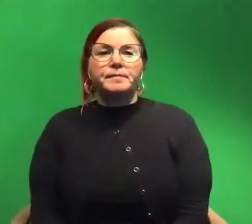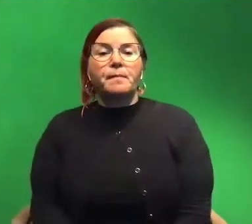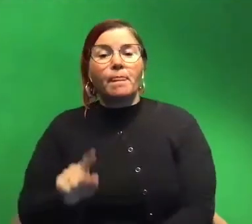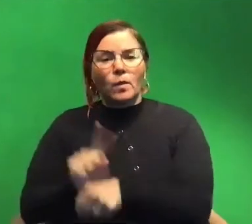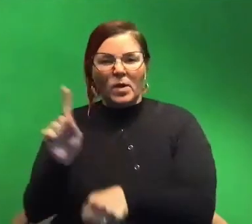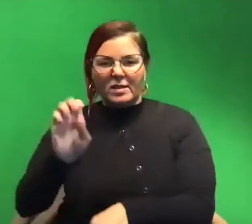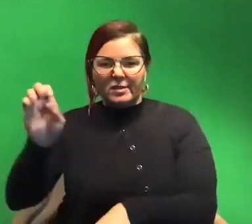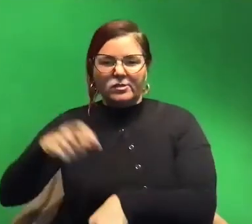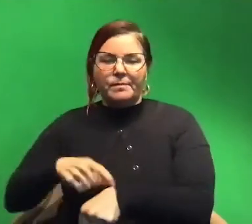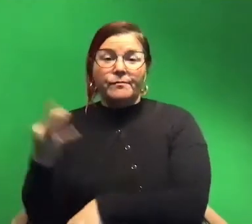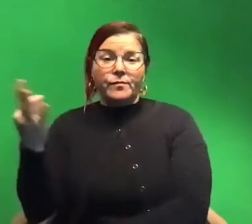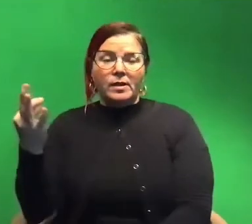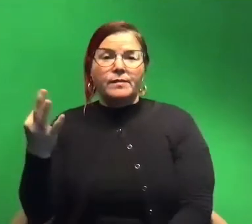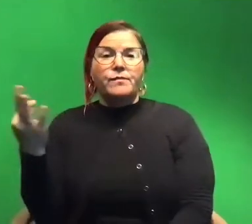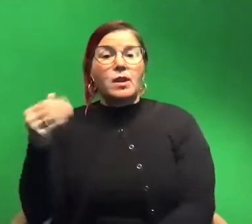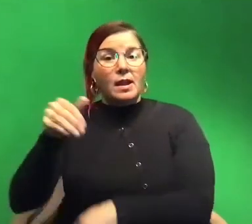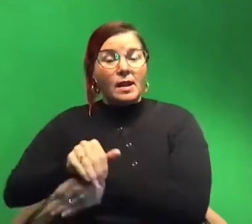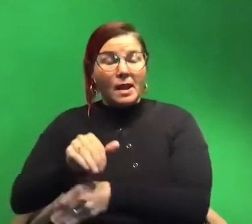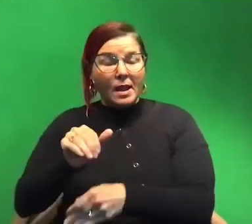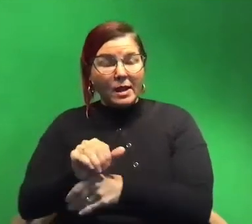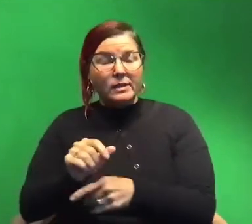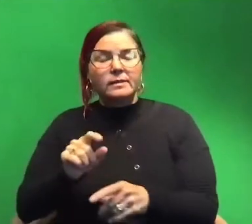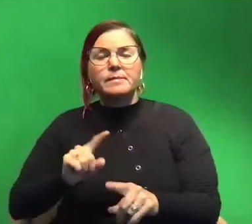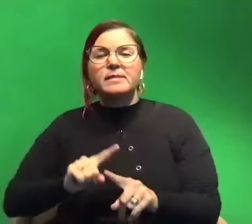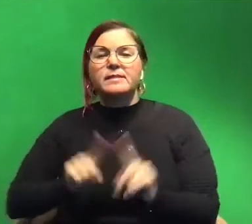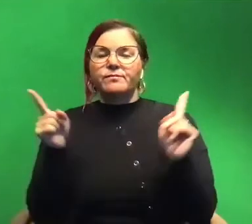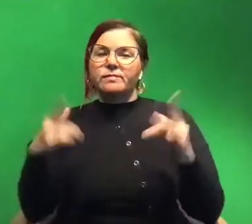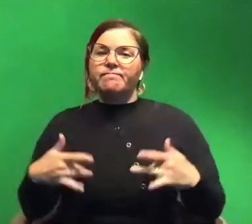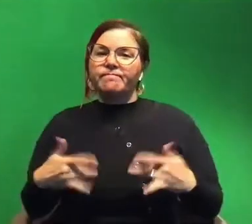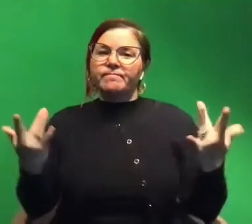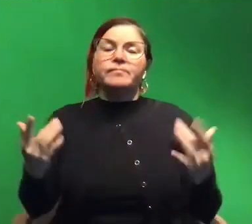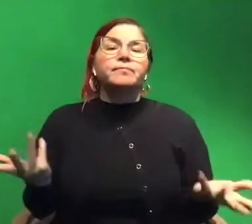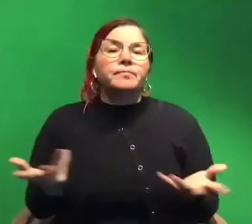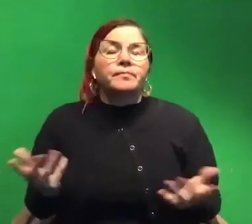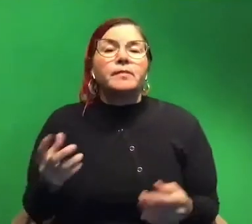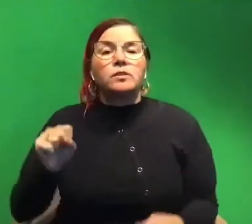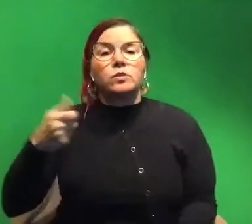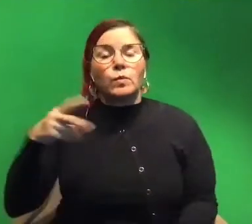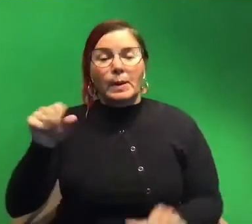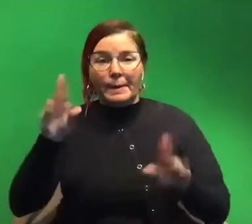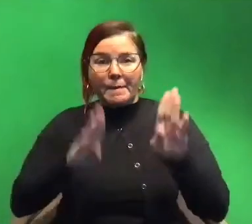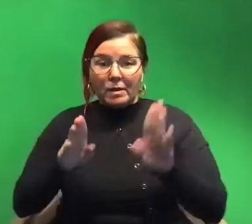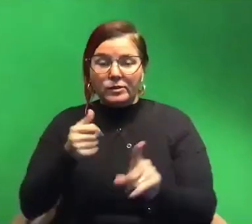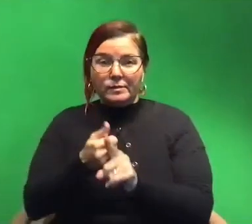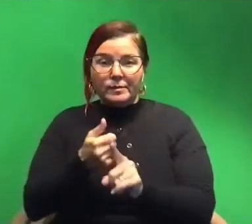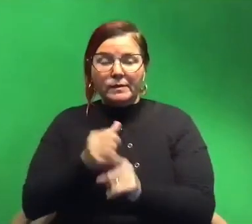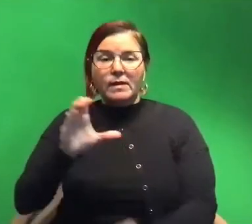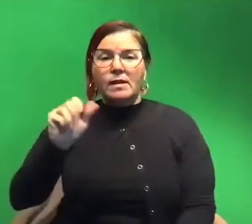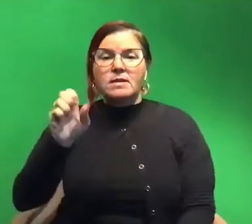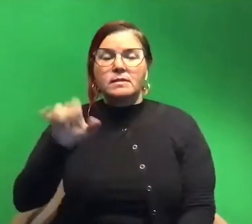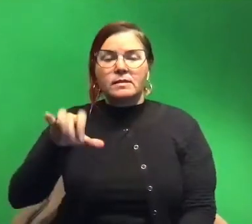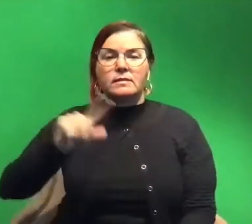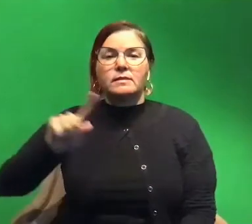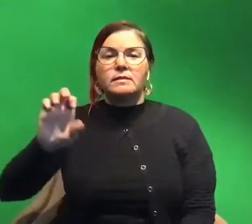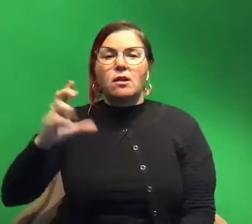on Friday. Friday night we're trying something a little different. We have a squid biologist named Casey Zakharov. He